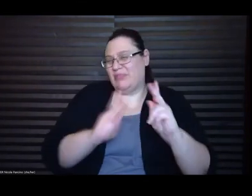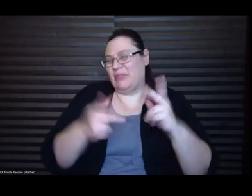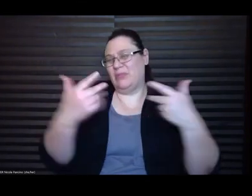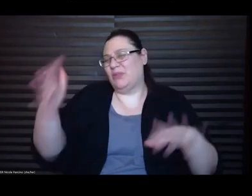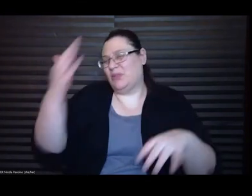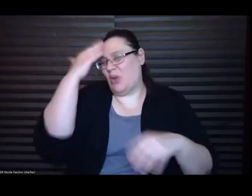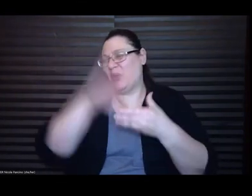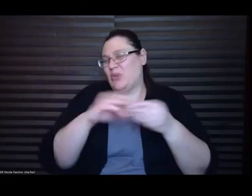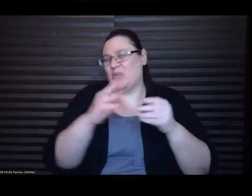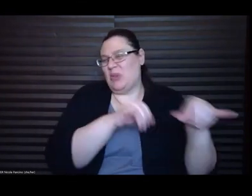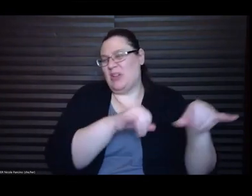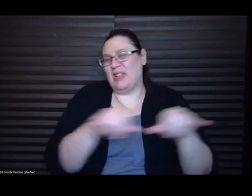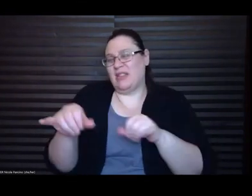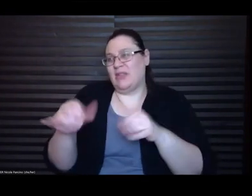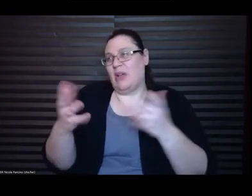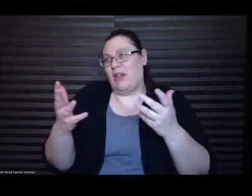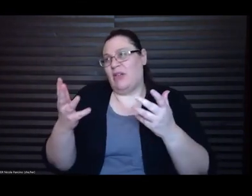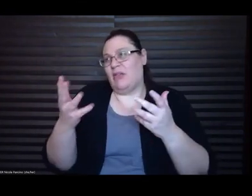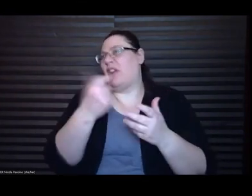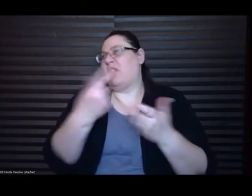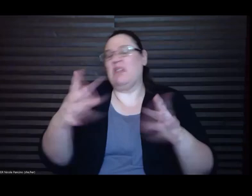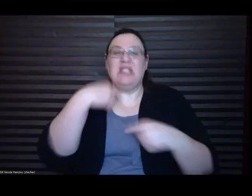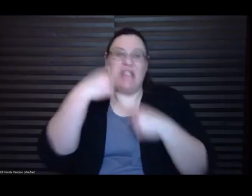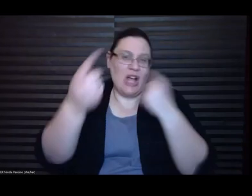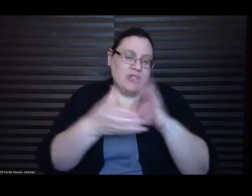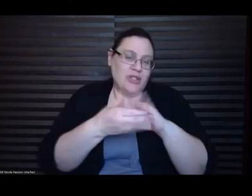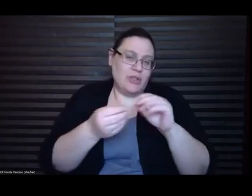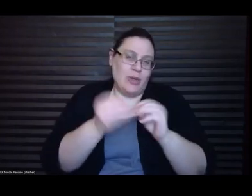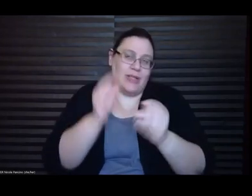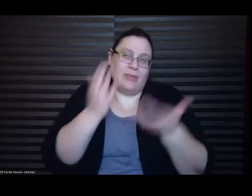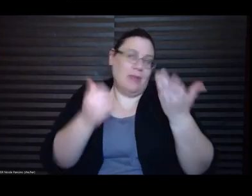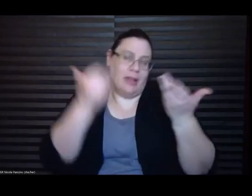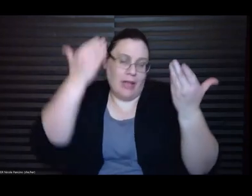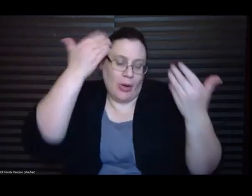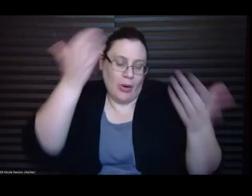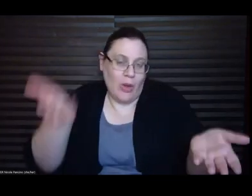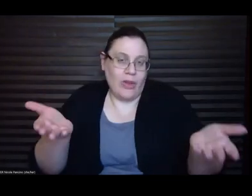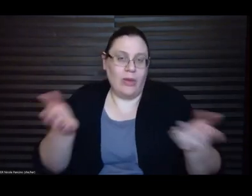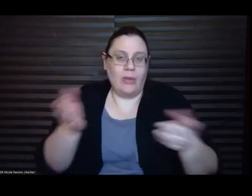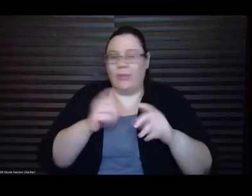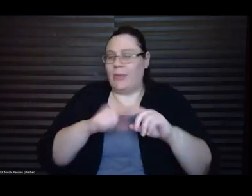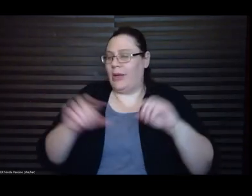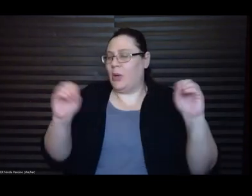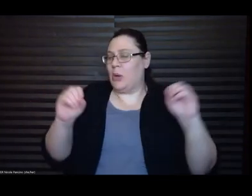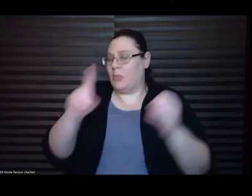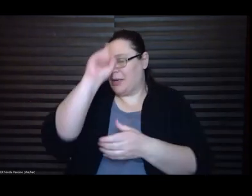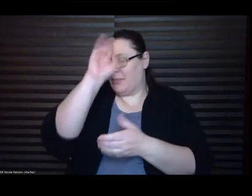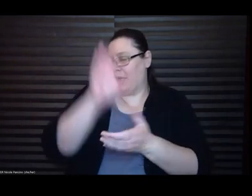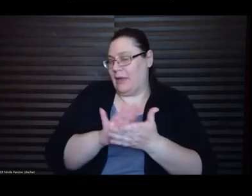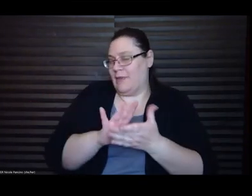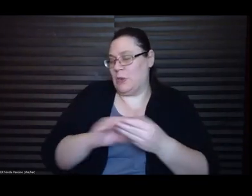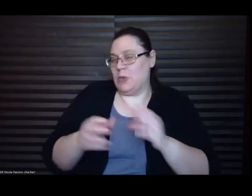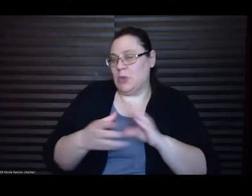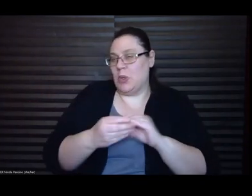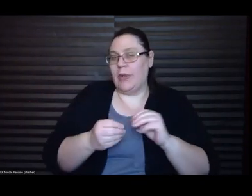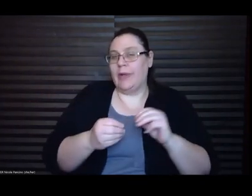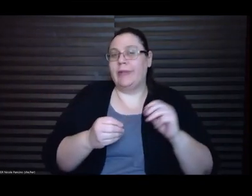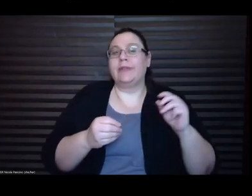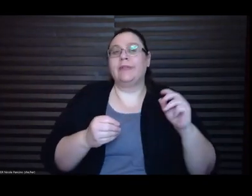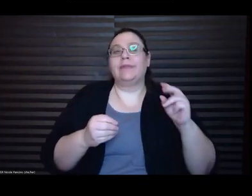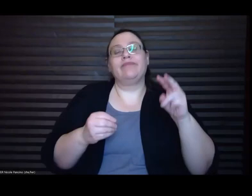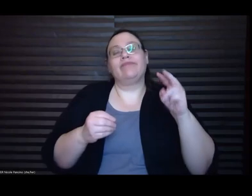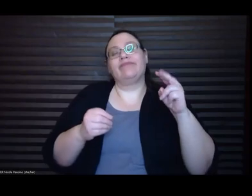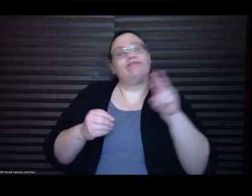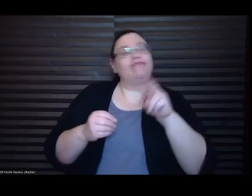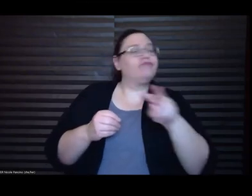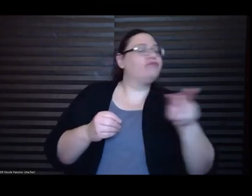them. But no one ever believes them. His eyes drift over the water and then return to me. Tell me about your ribbon,